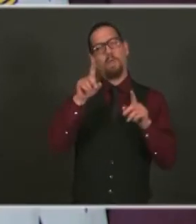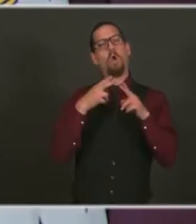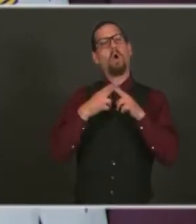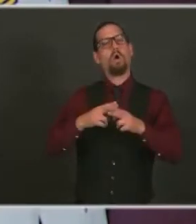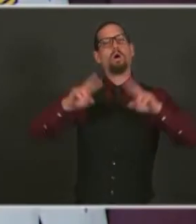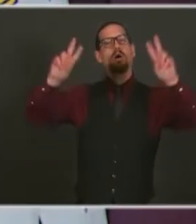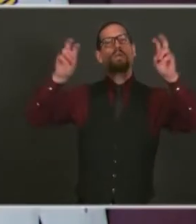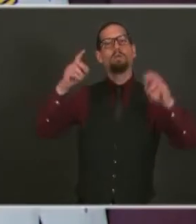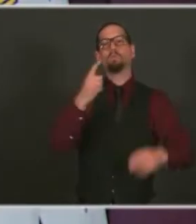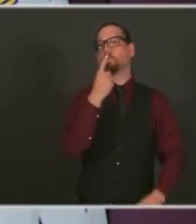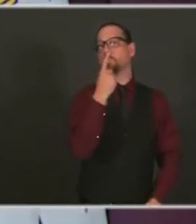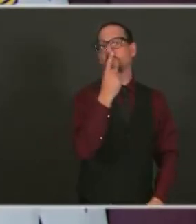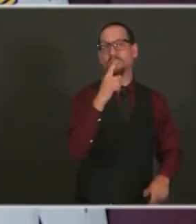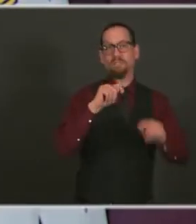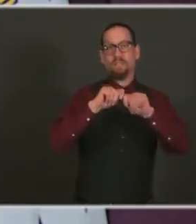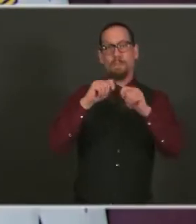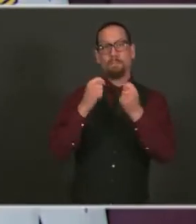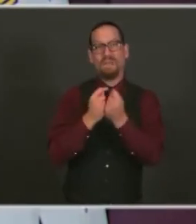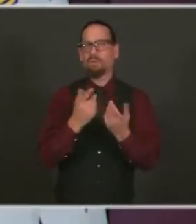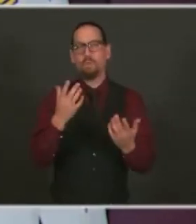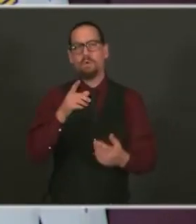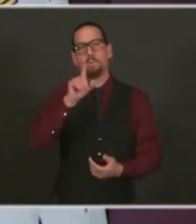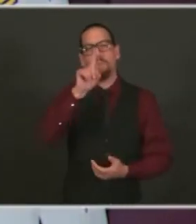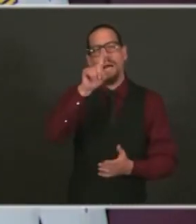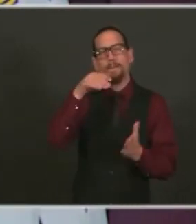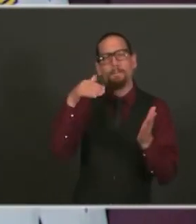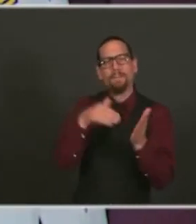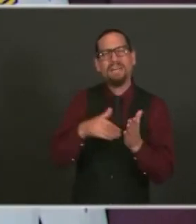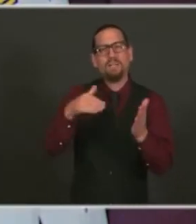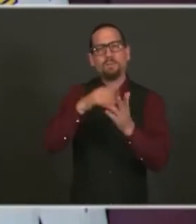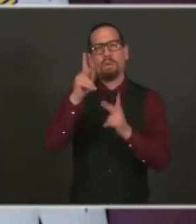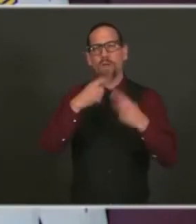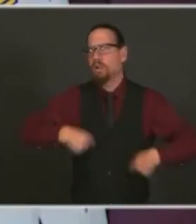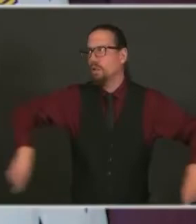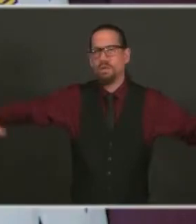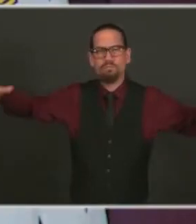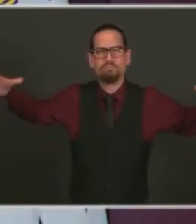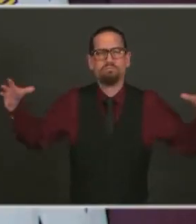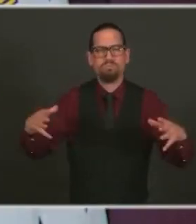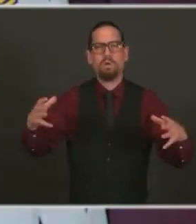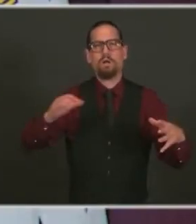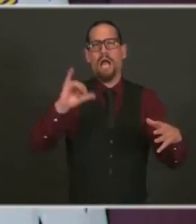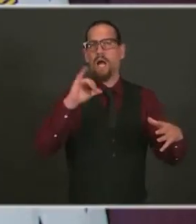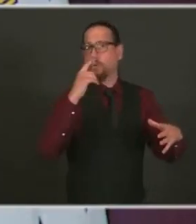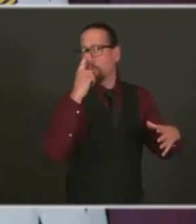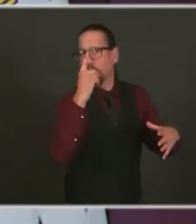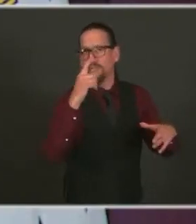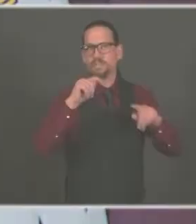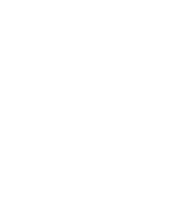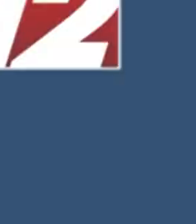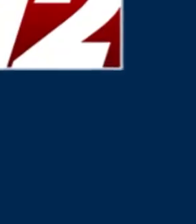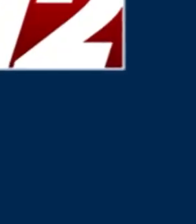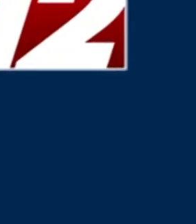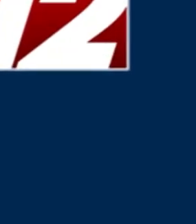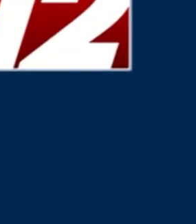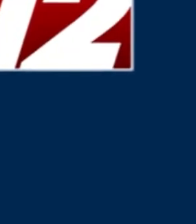now so we can change our result and keep that field hospital empty. you.